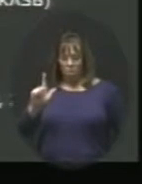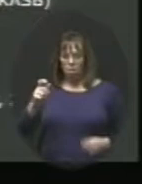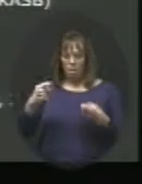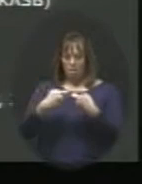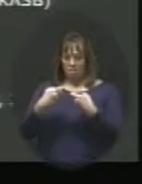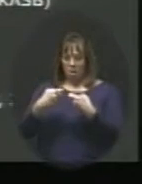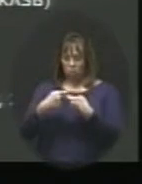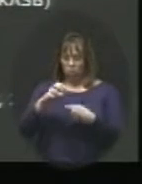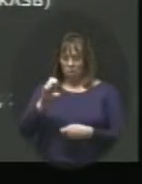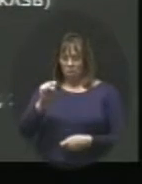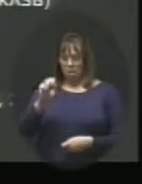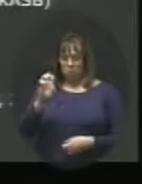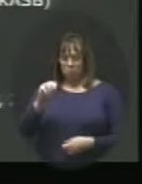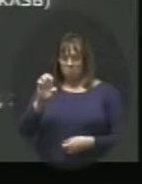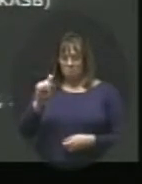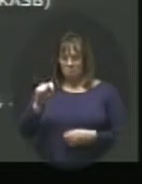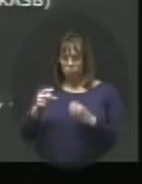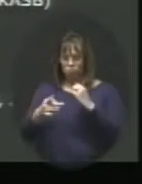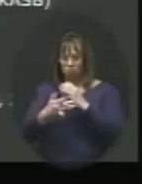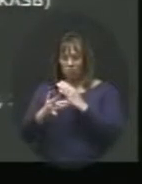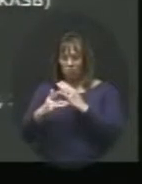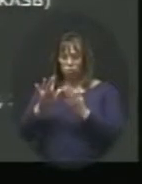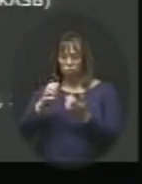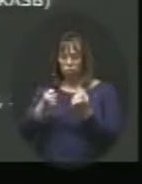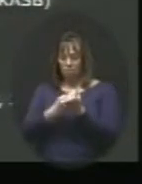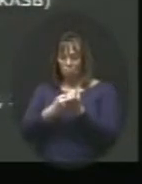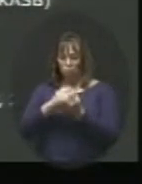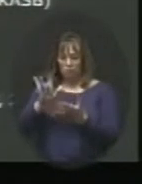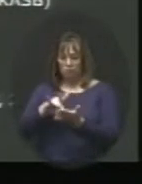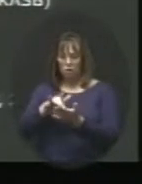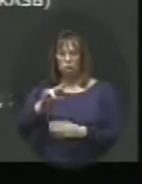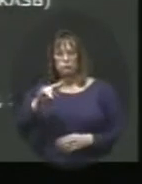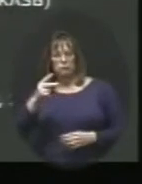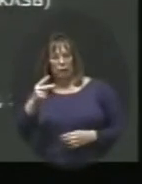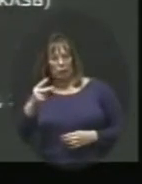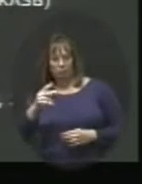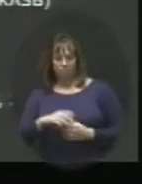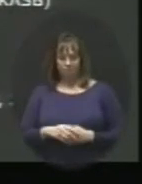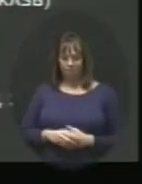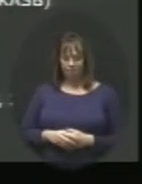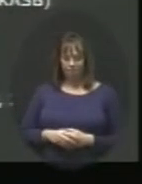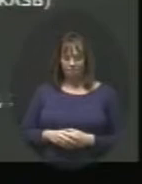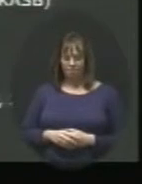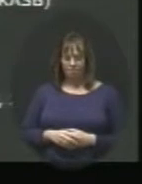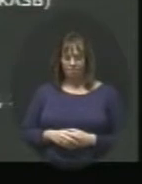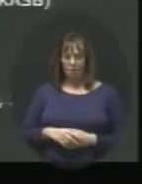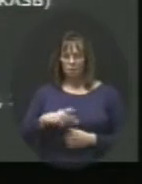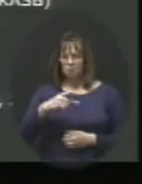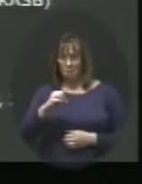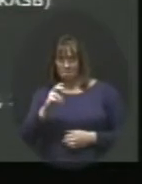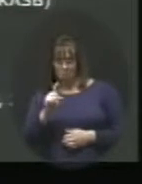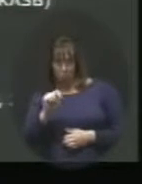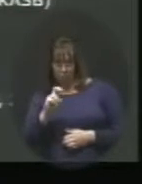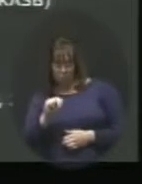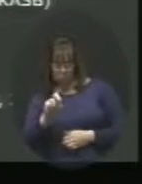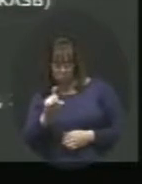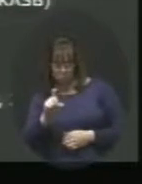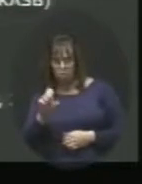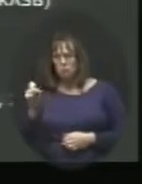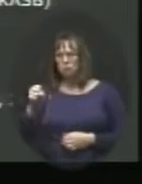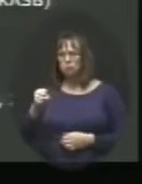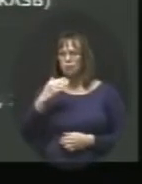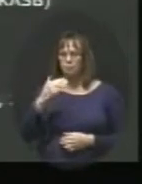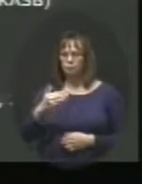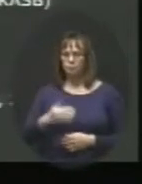easement to the Technology Support Center. Second. Was that Mr. Polin? Yes. Okay. Thank you.